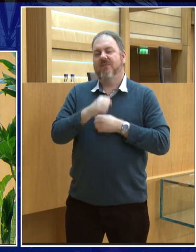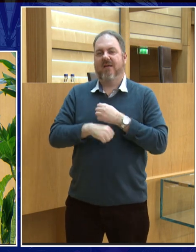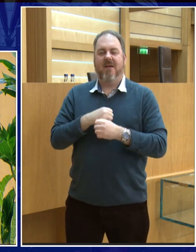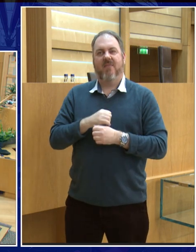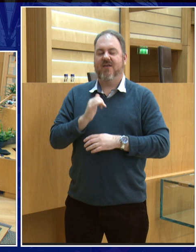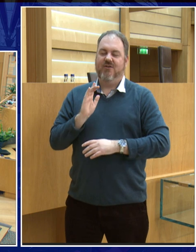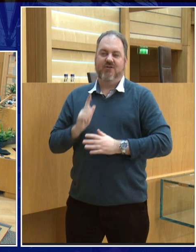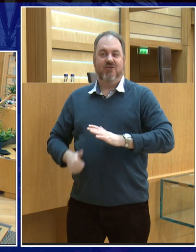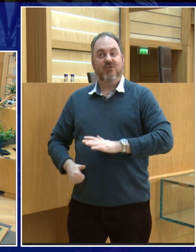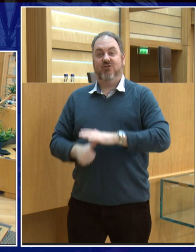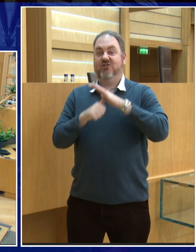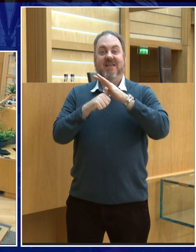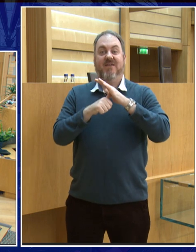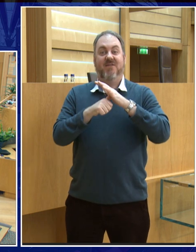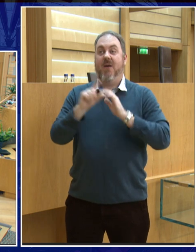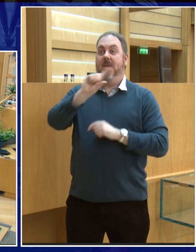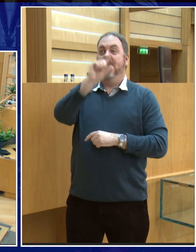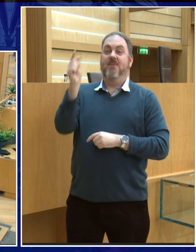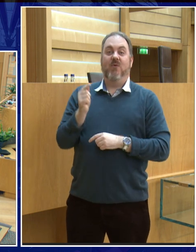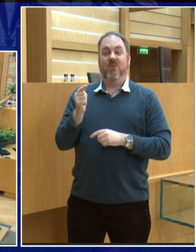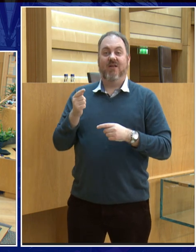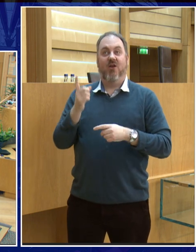the city of Edinburgh, so if that could be arranged.